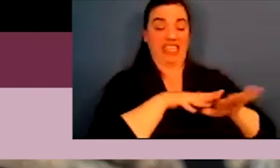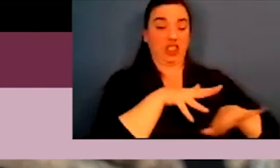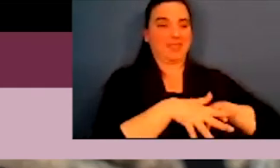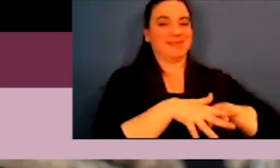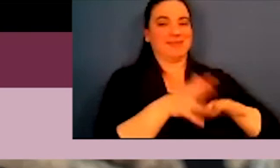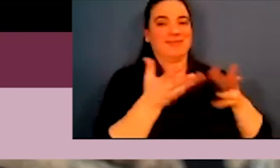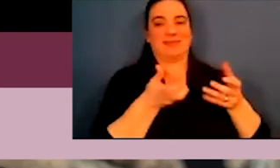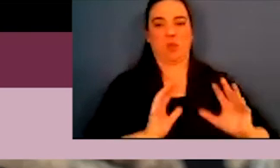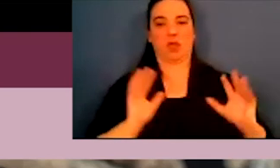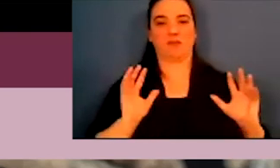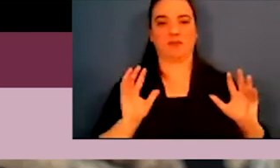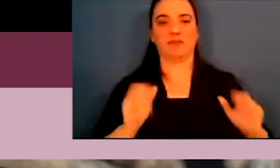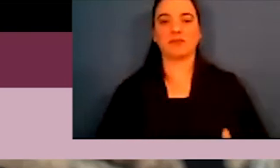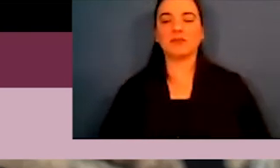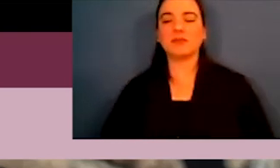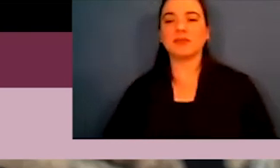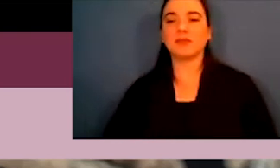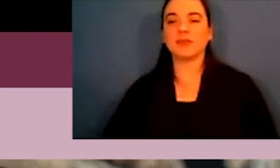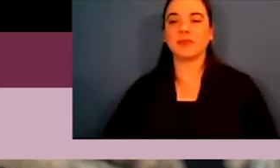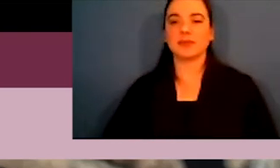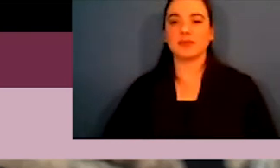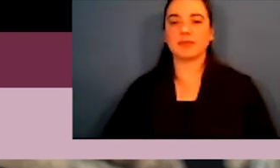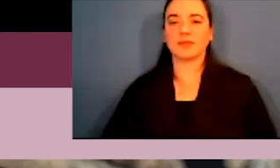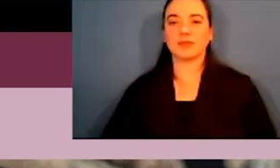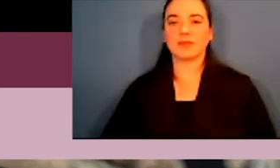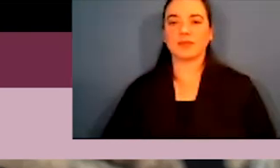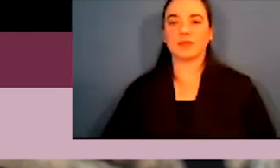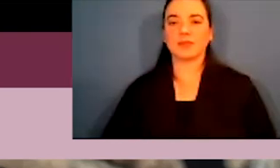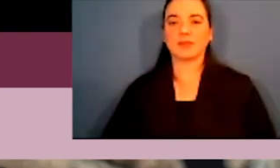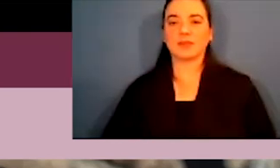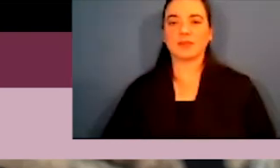identifying as indigenous all that less attractive.